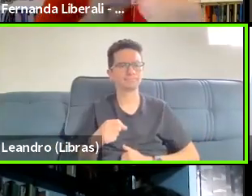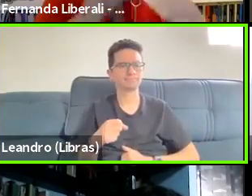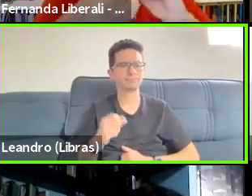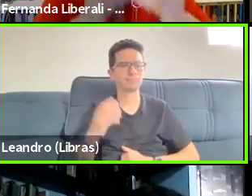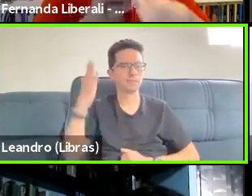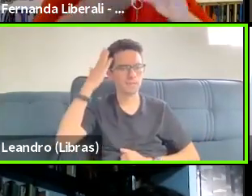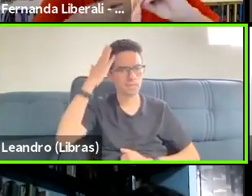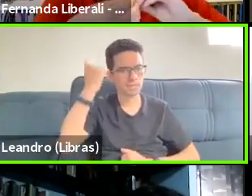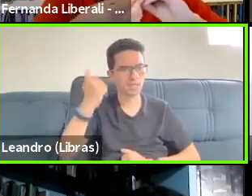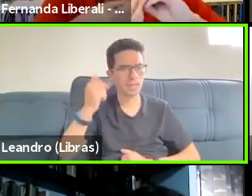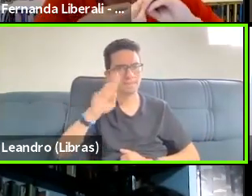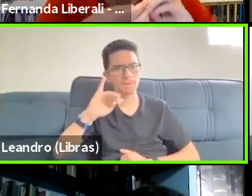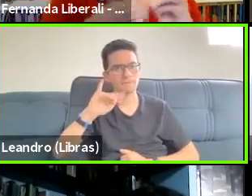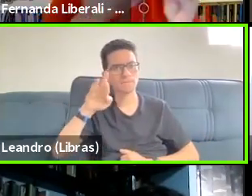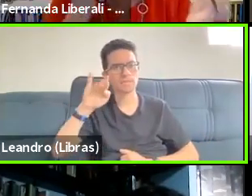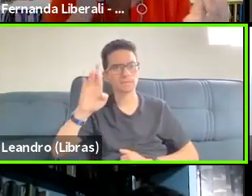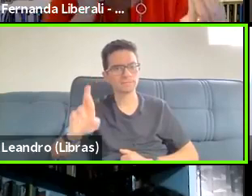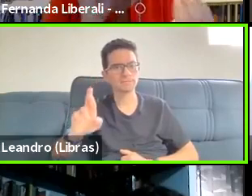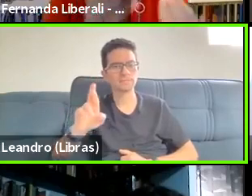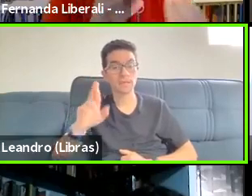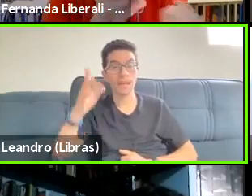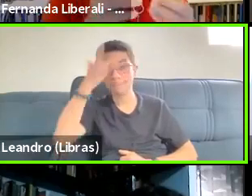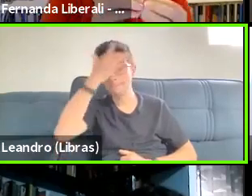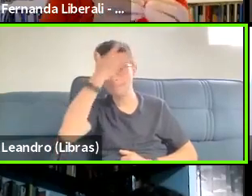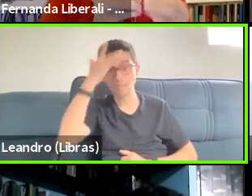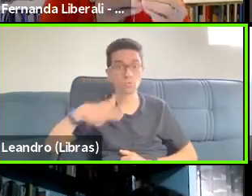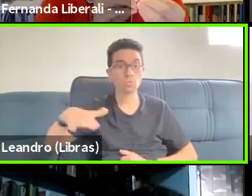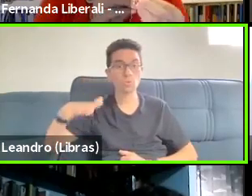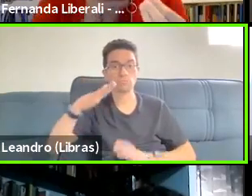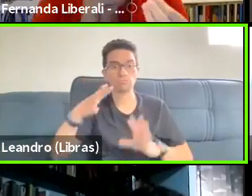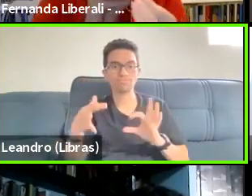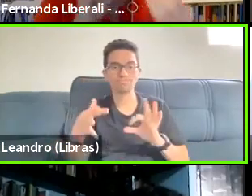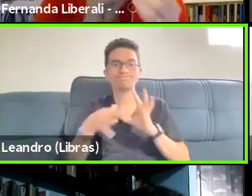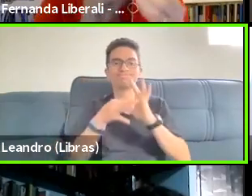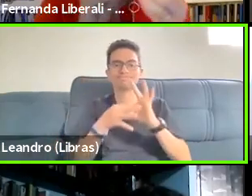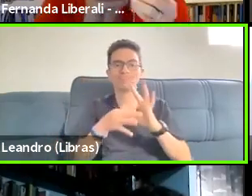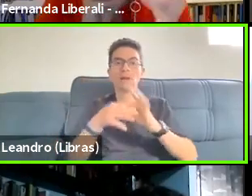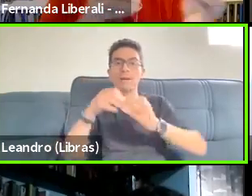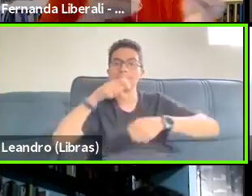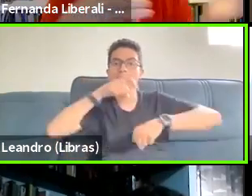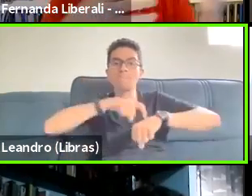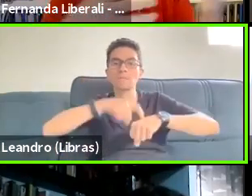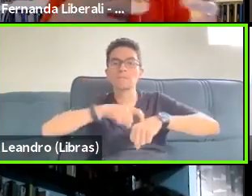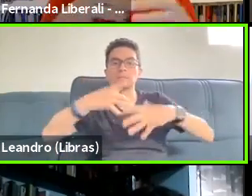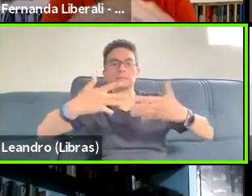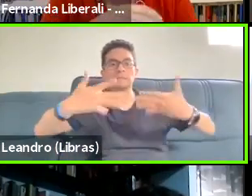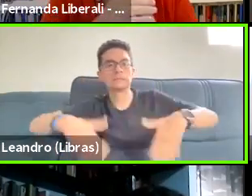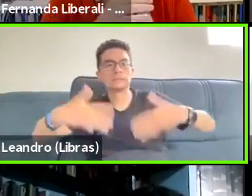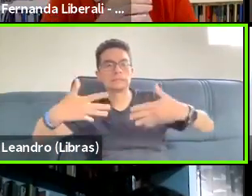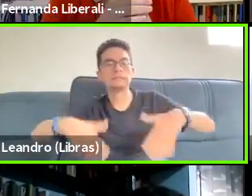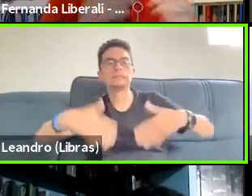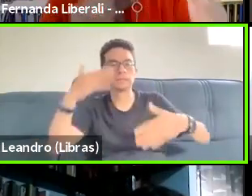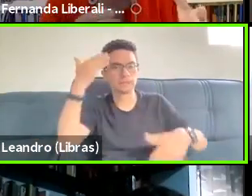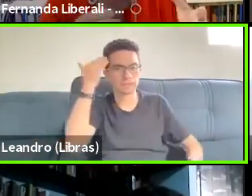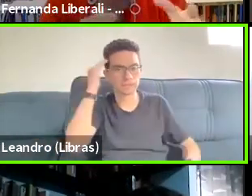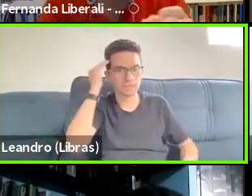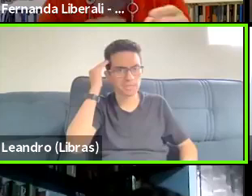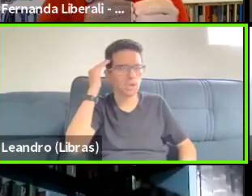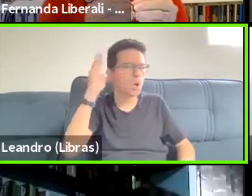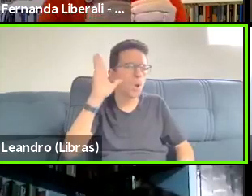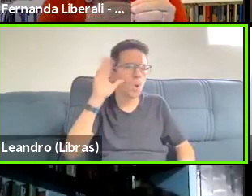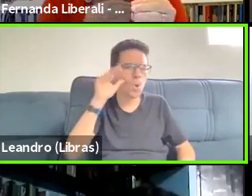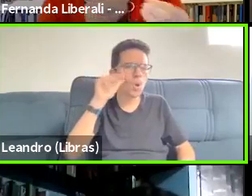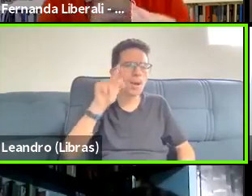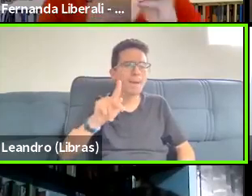very dramatic moments. And that's what I asked Paul about how he, he traced those situations with Nora.